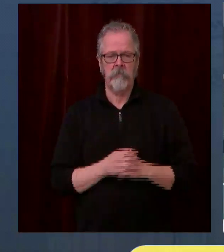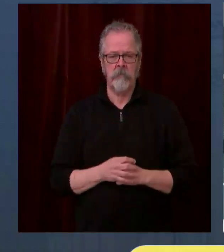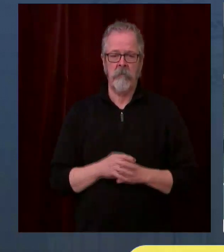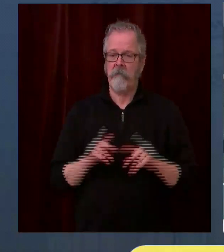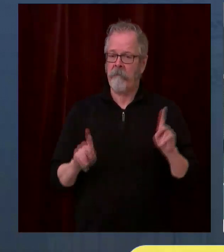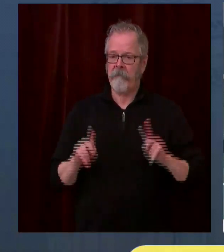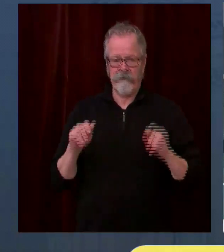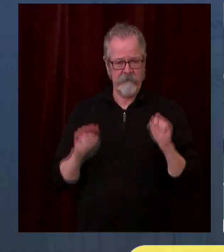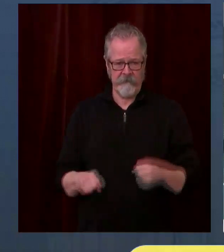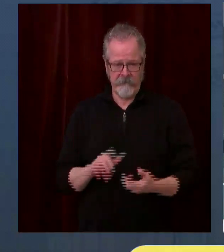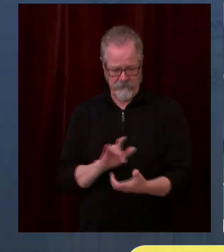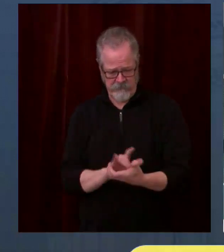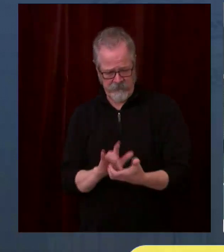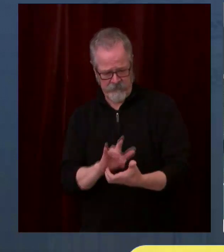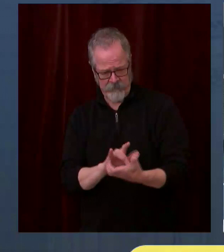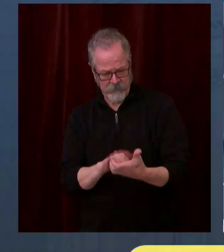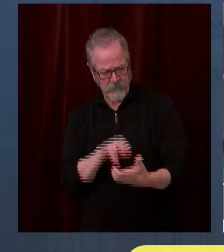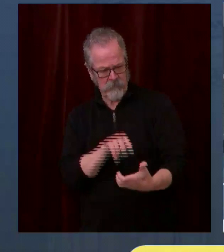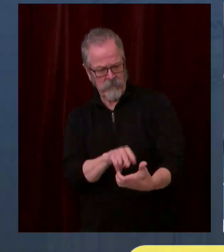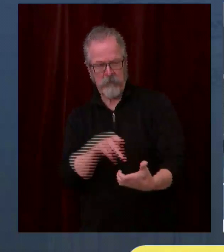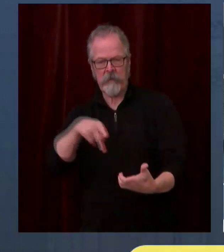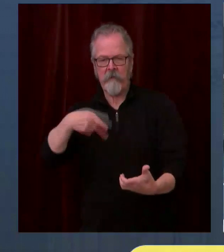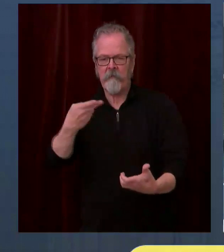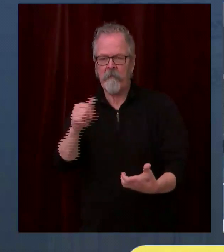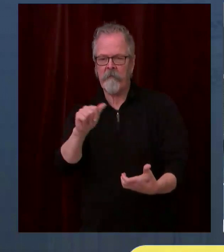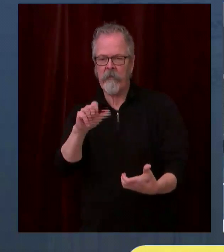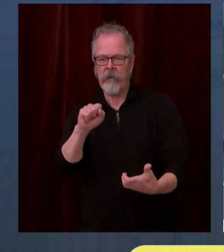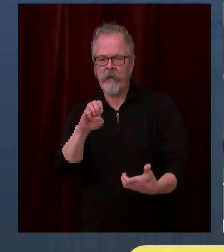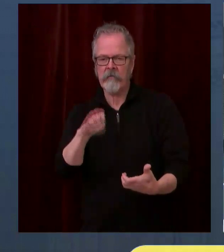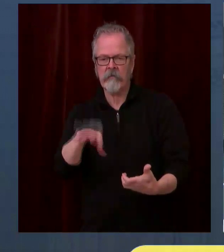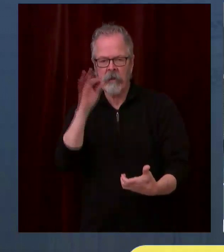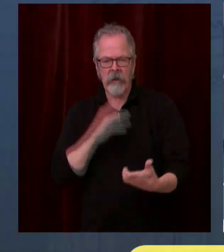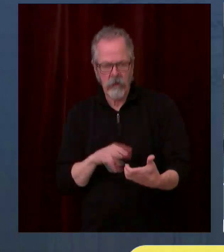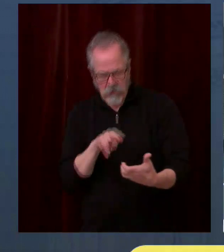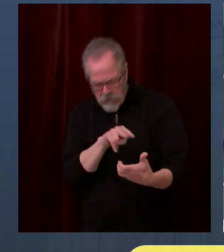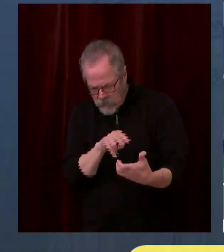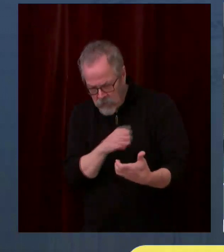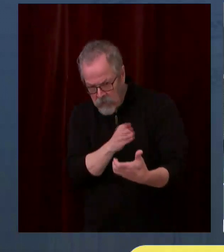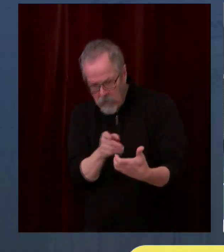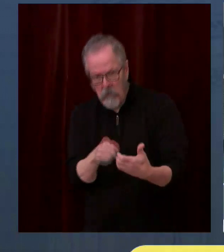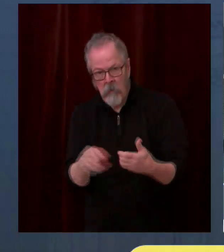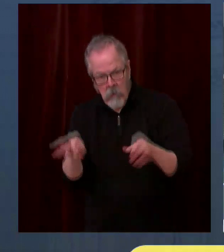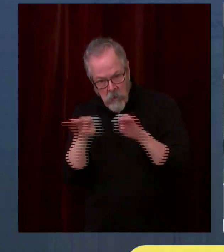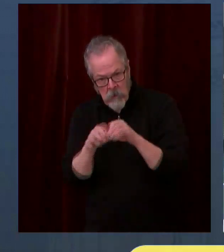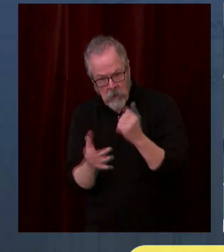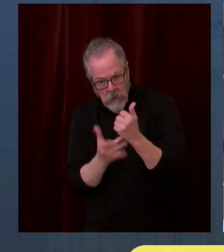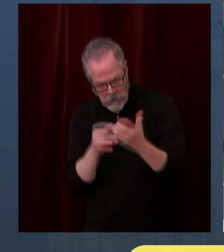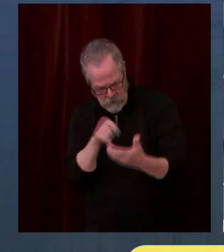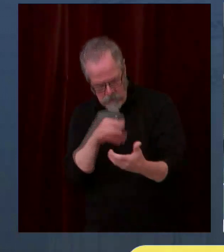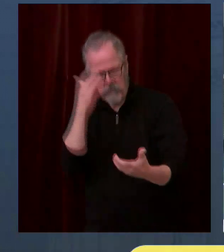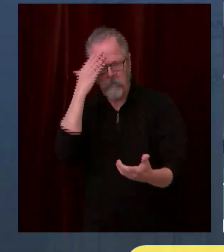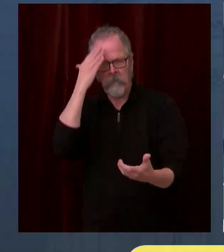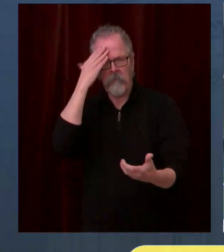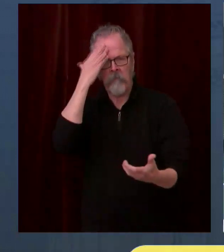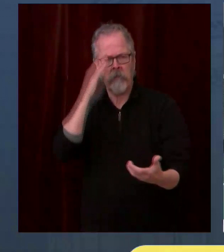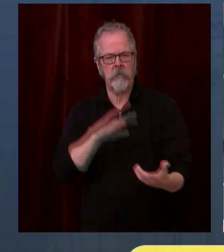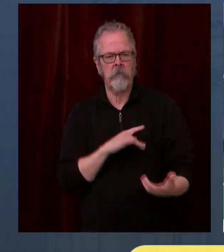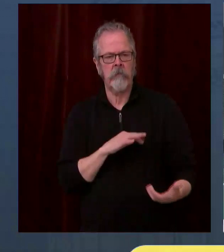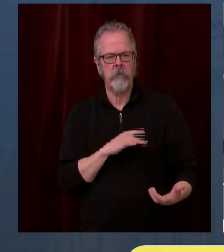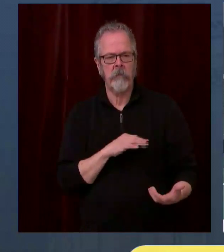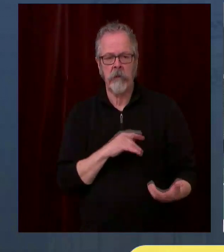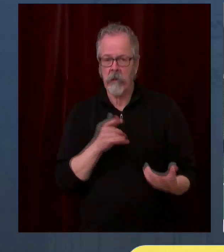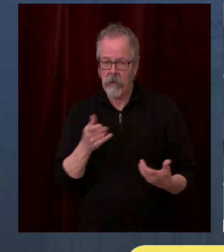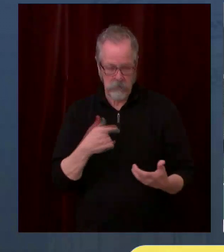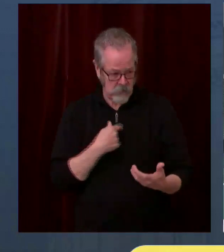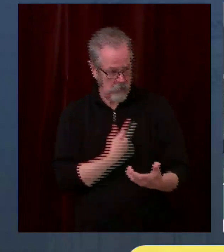eligible, to the technology that goes into finding a location and scheduling an appointment and showing up and having